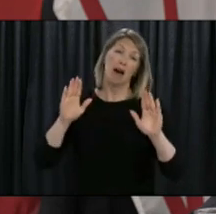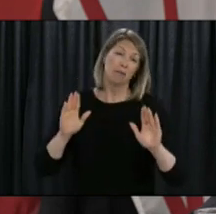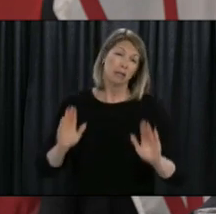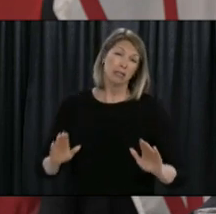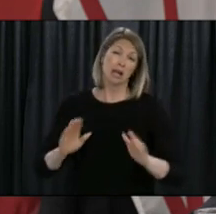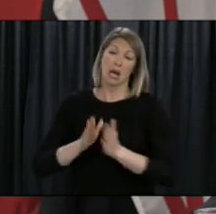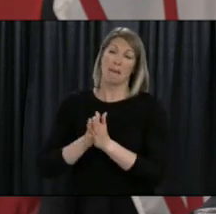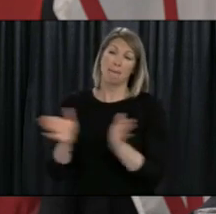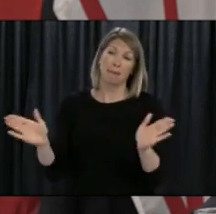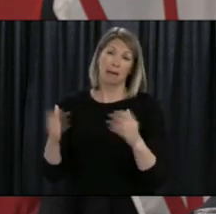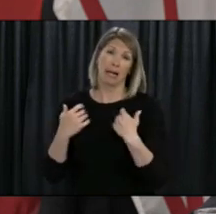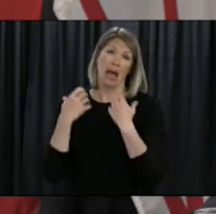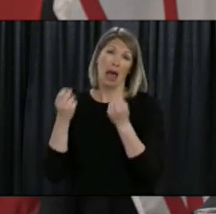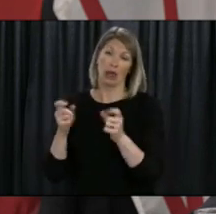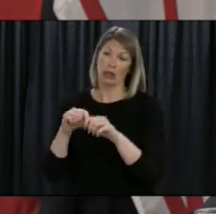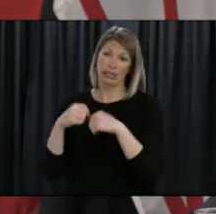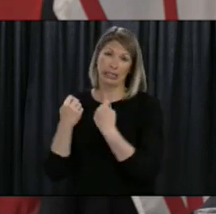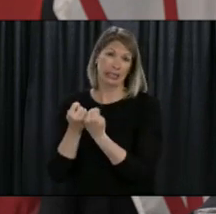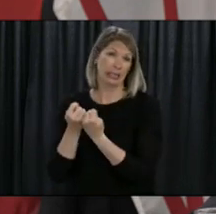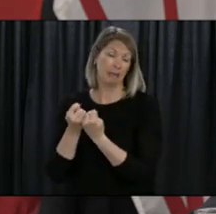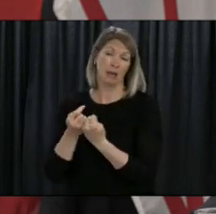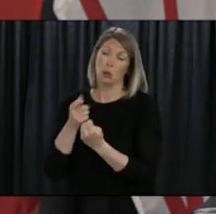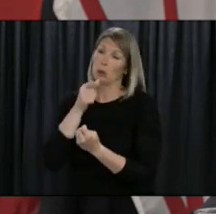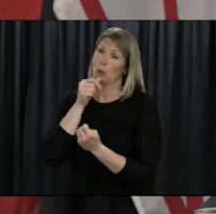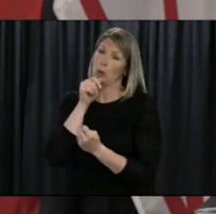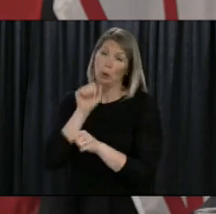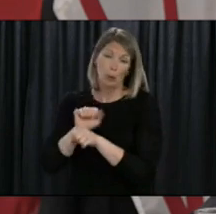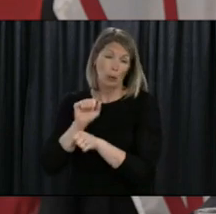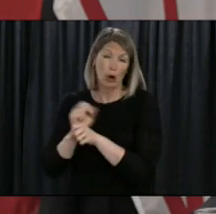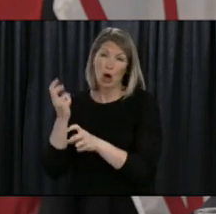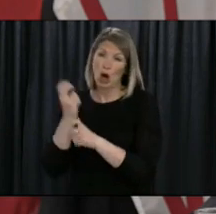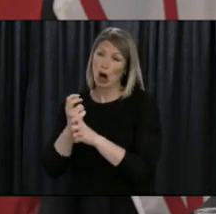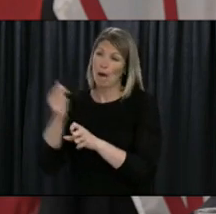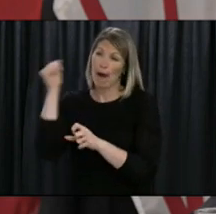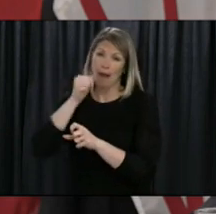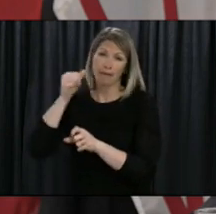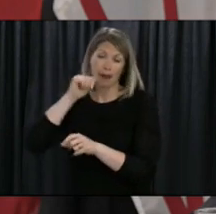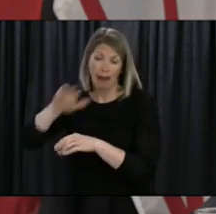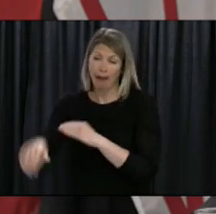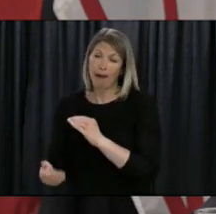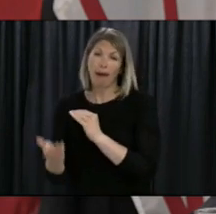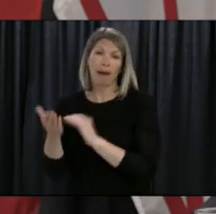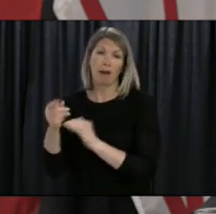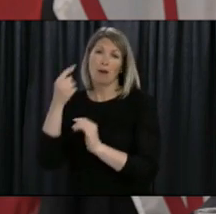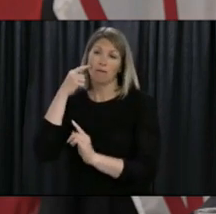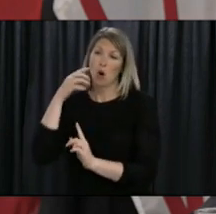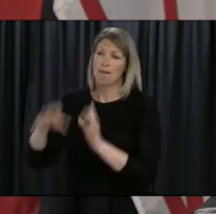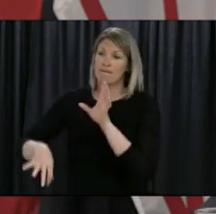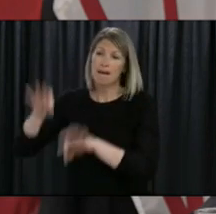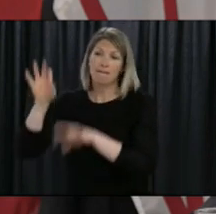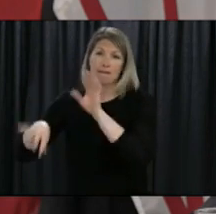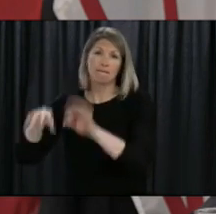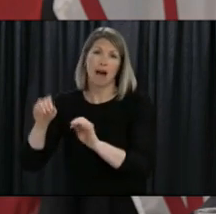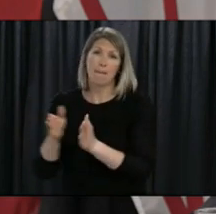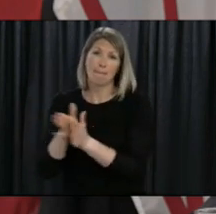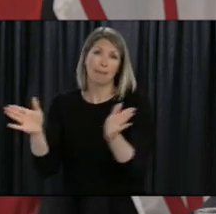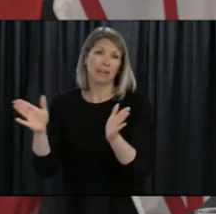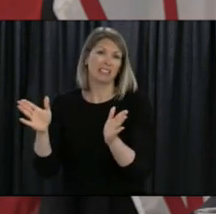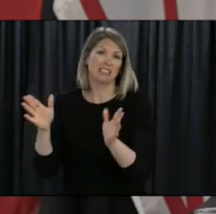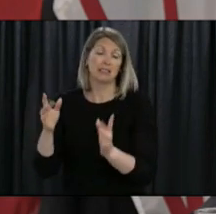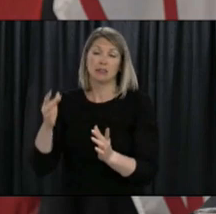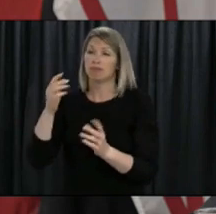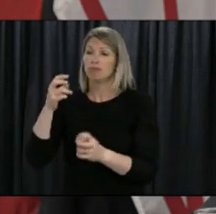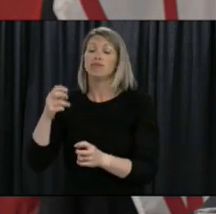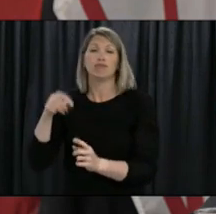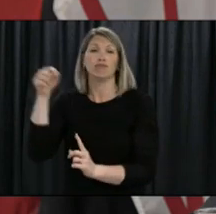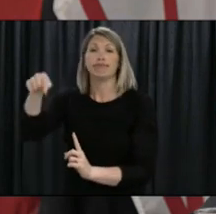support you in every way we can. And once again, I want to remind everyone about the great work that the all-party community is doing and continue to